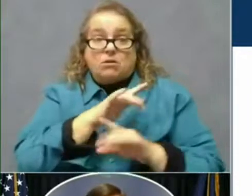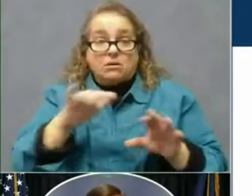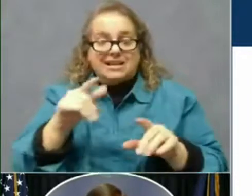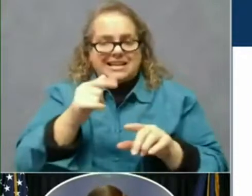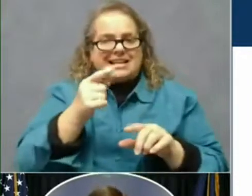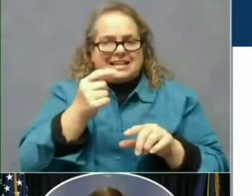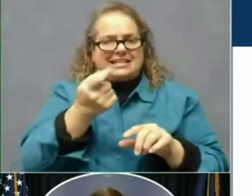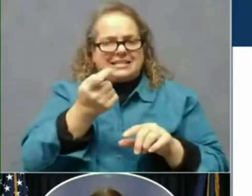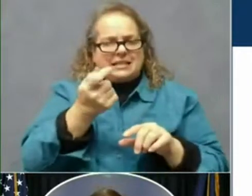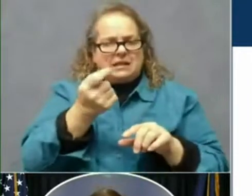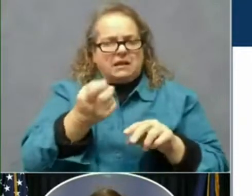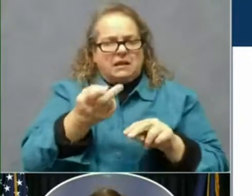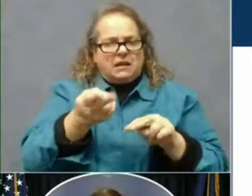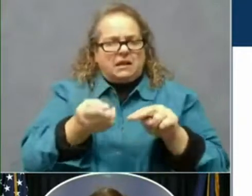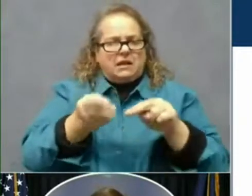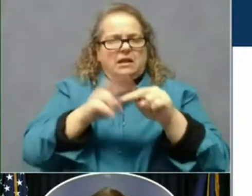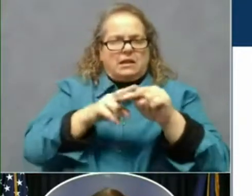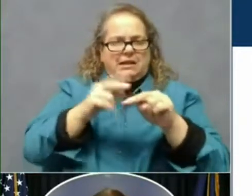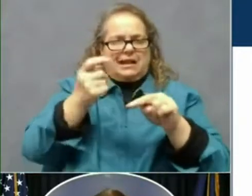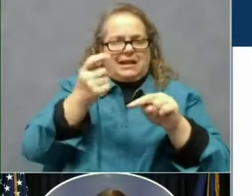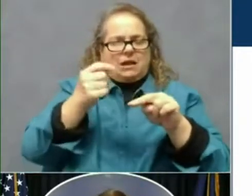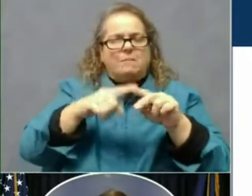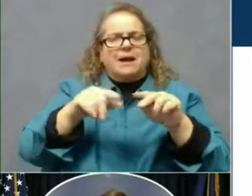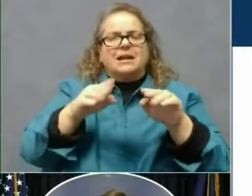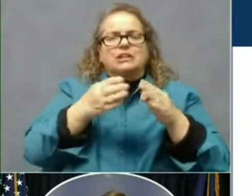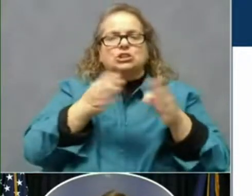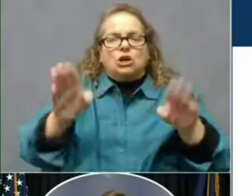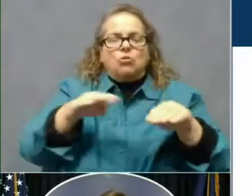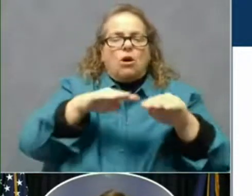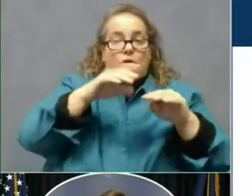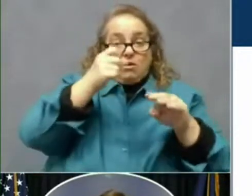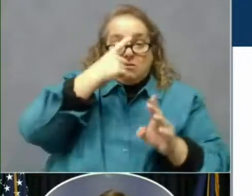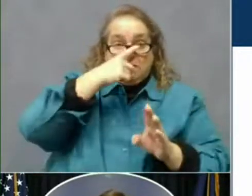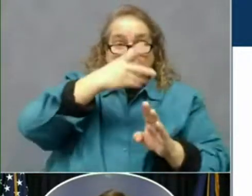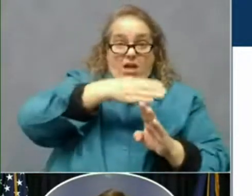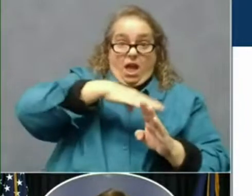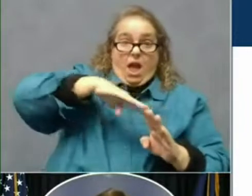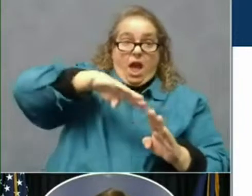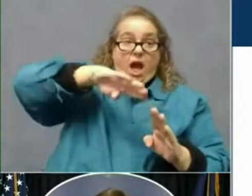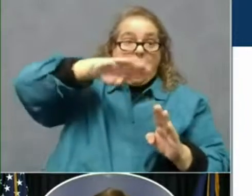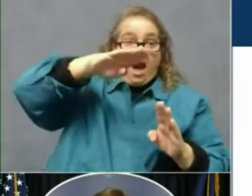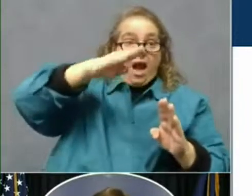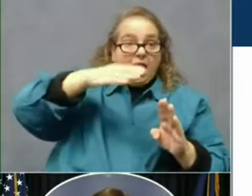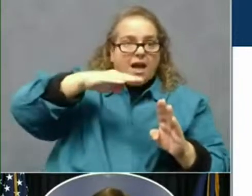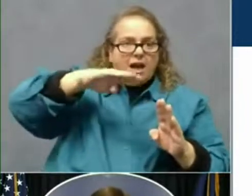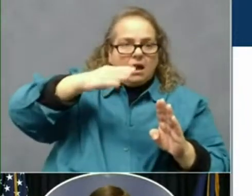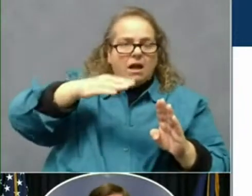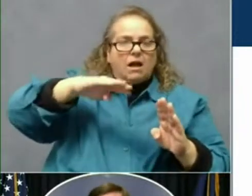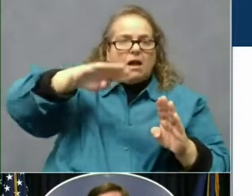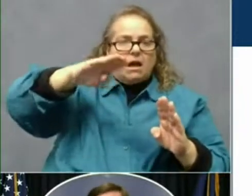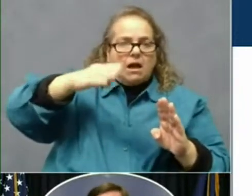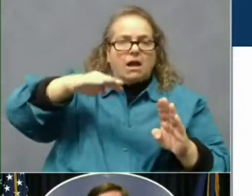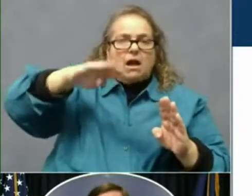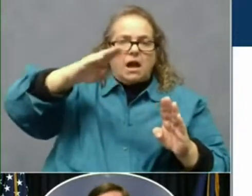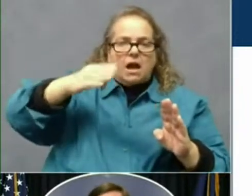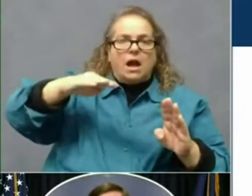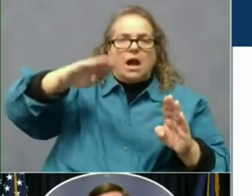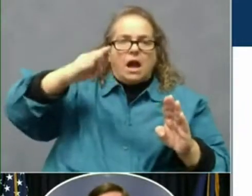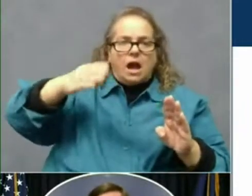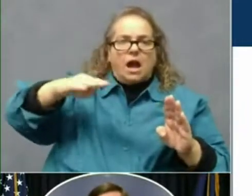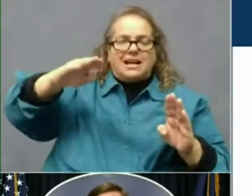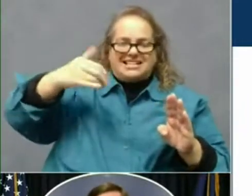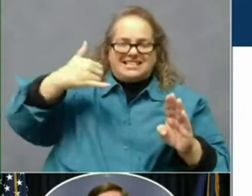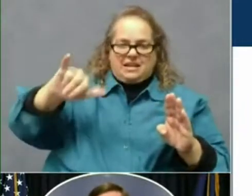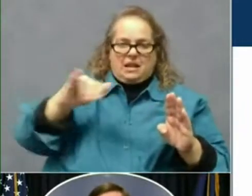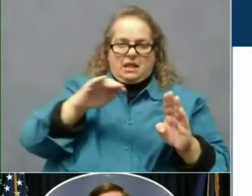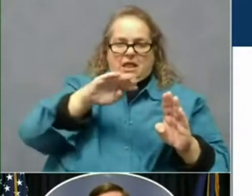in that general plateau that we hit really in mid to late November. We're